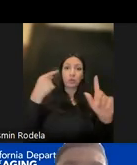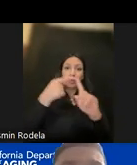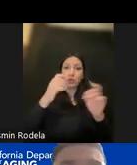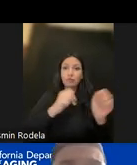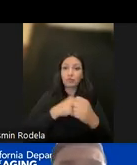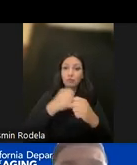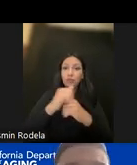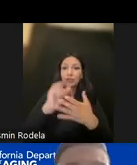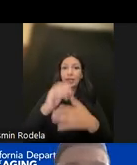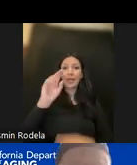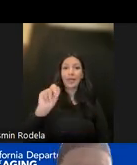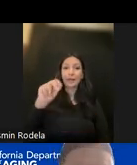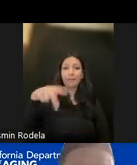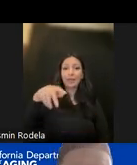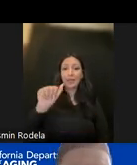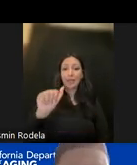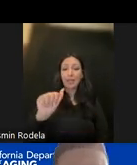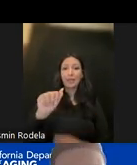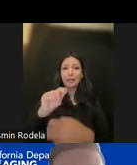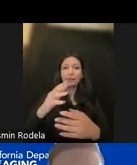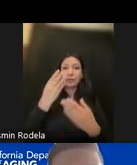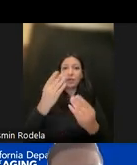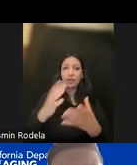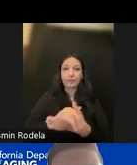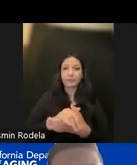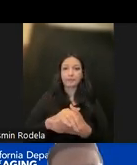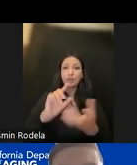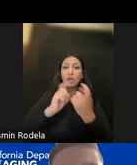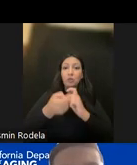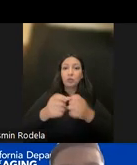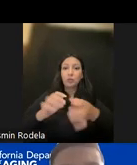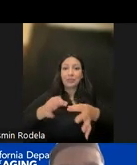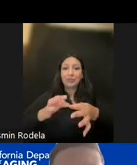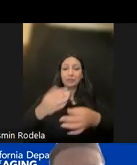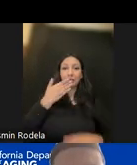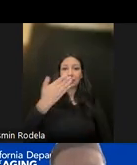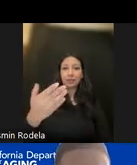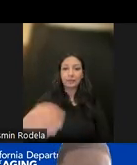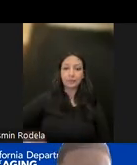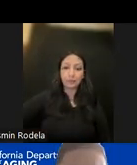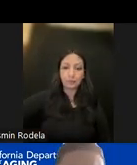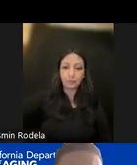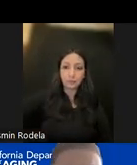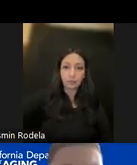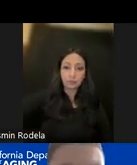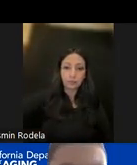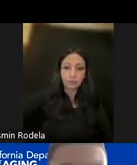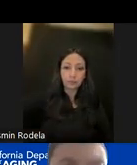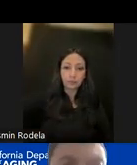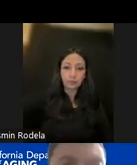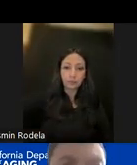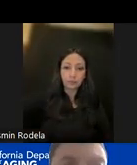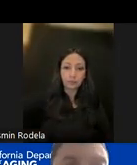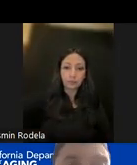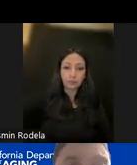the NPA. So there's quite a bit of data on there. But this screenshot is from goal for strategy A, which is around family and friends caregivers, and expanded a dropdown